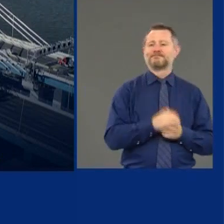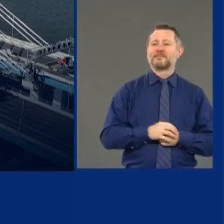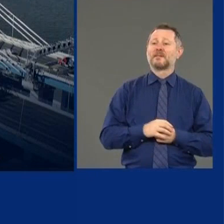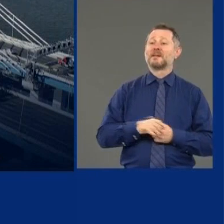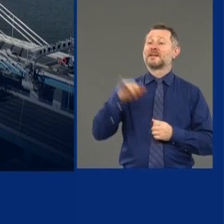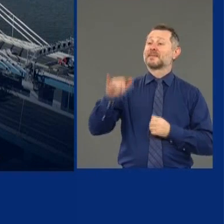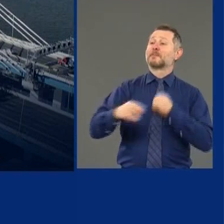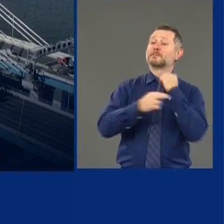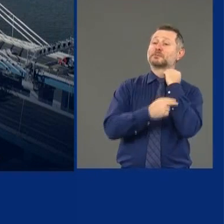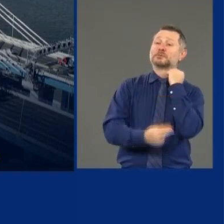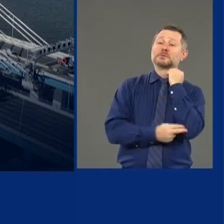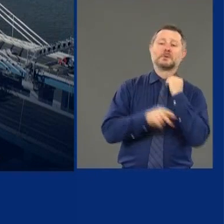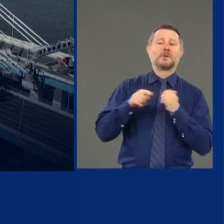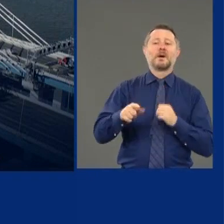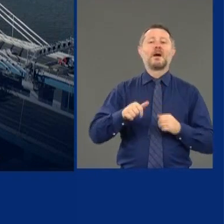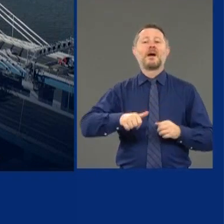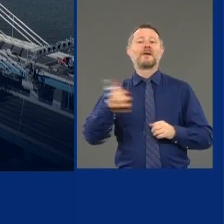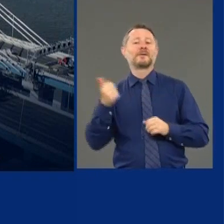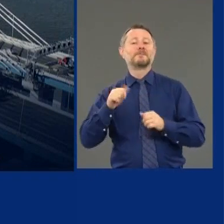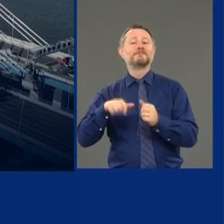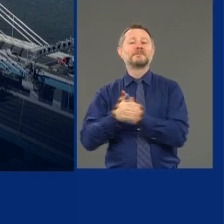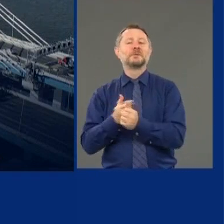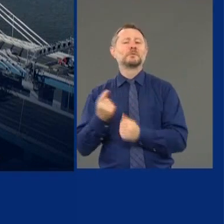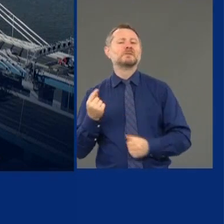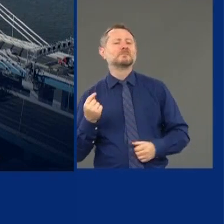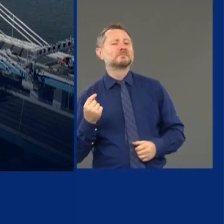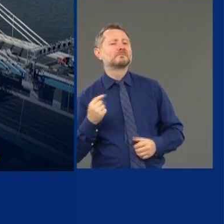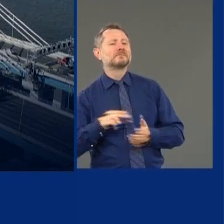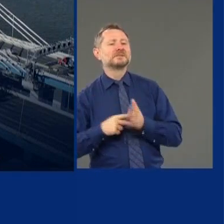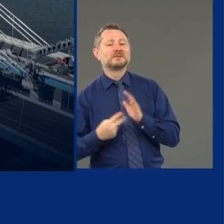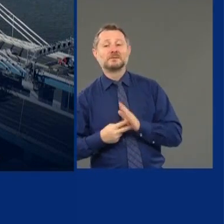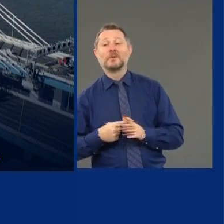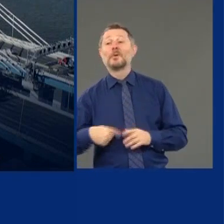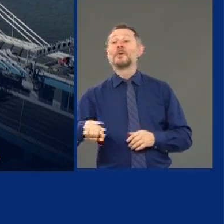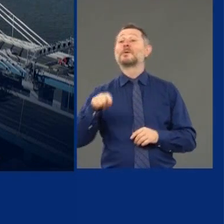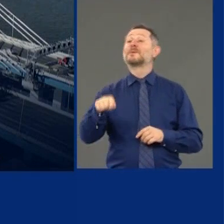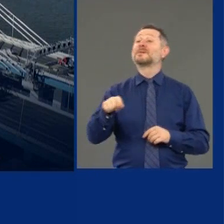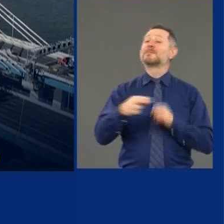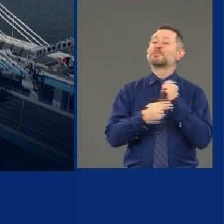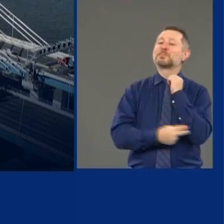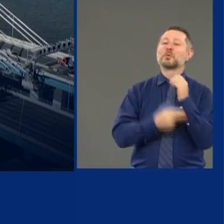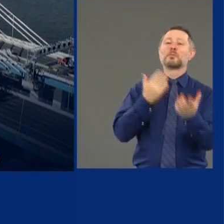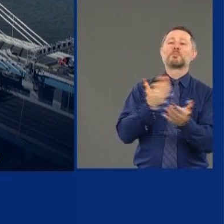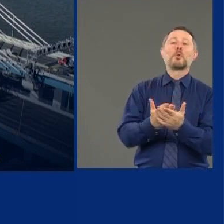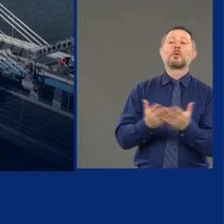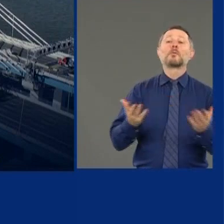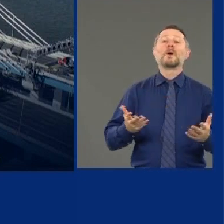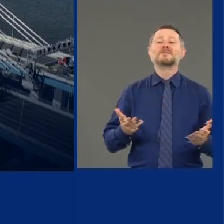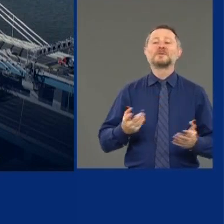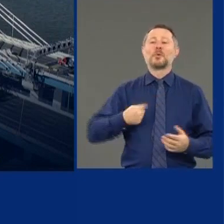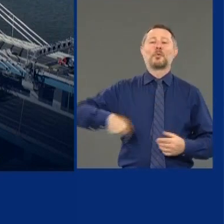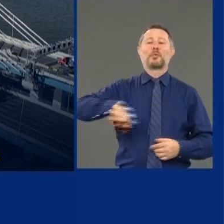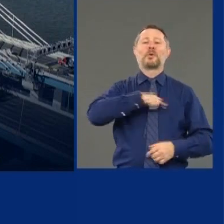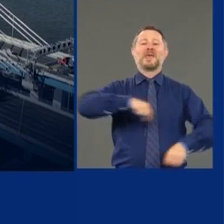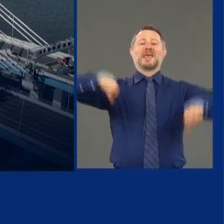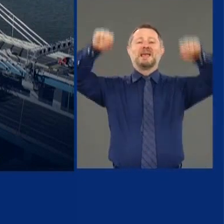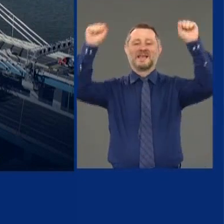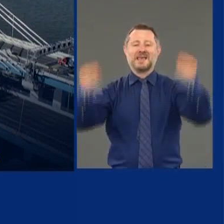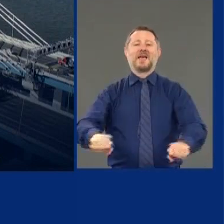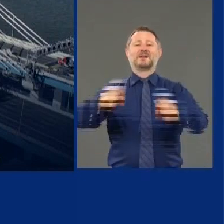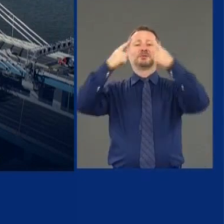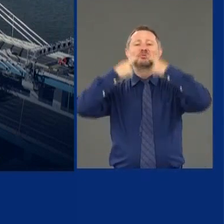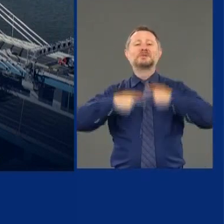bridge says something else. The bridge speaks to a sense of possibility, a sense of